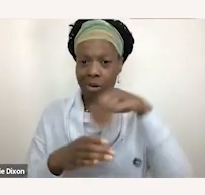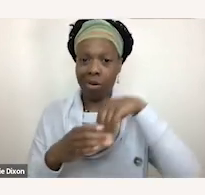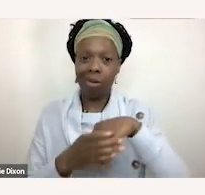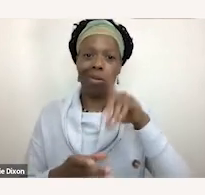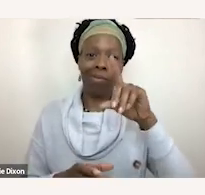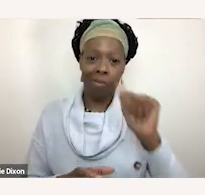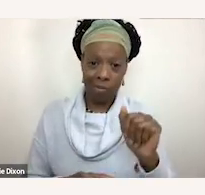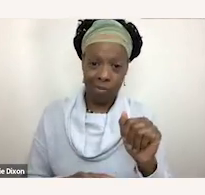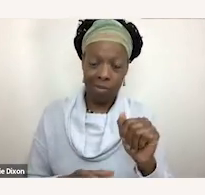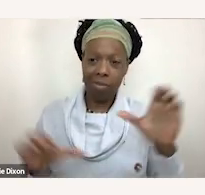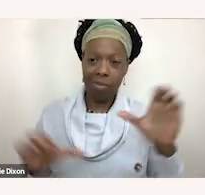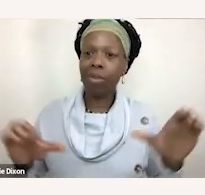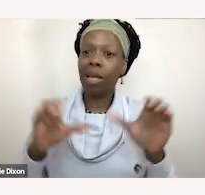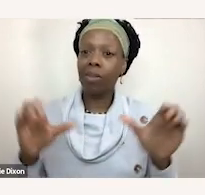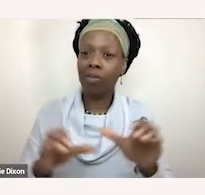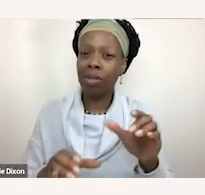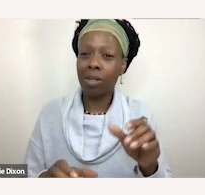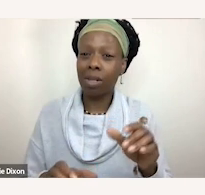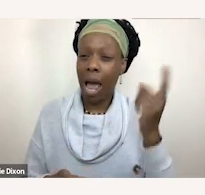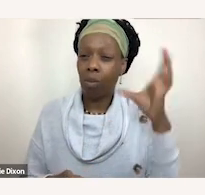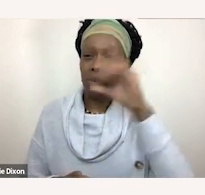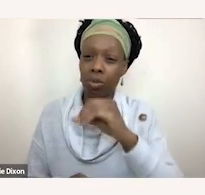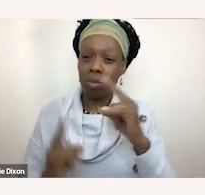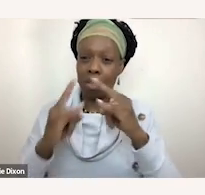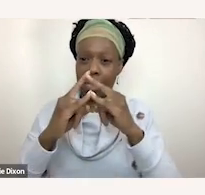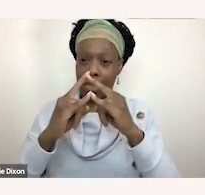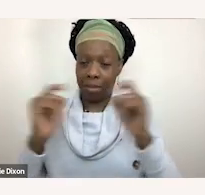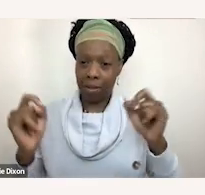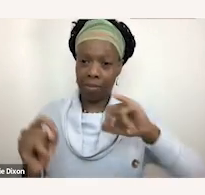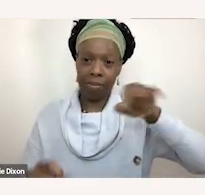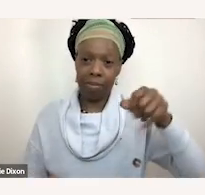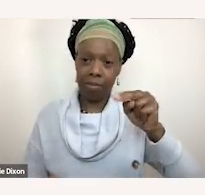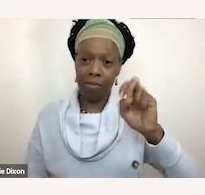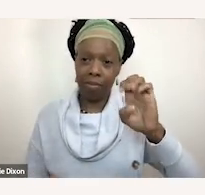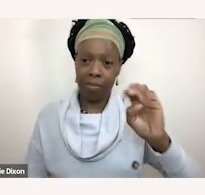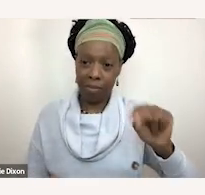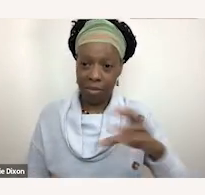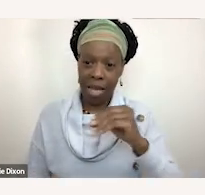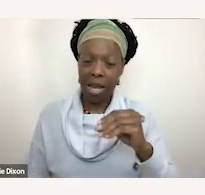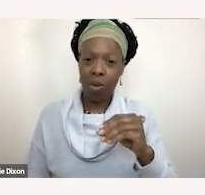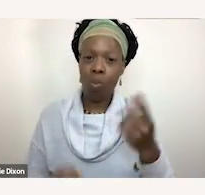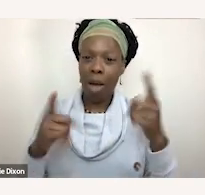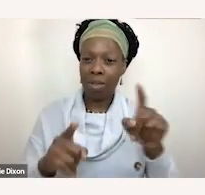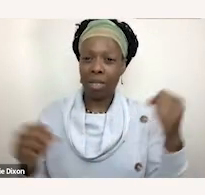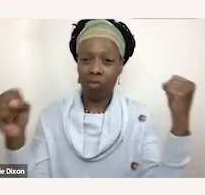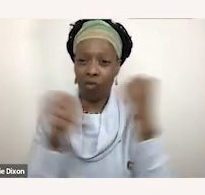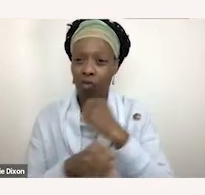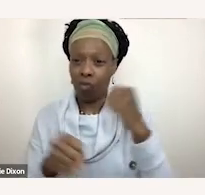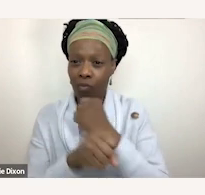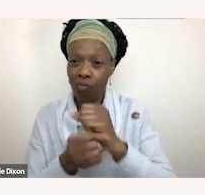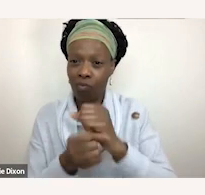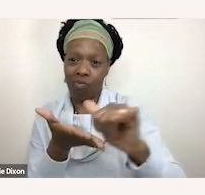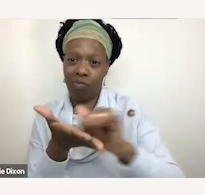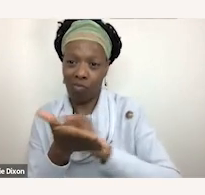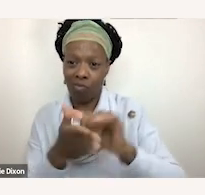activism probably at camp janet and then she also actually fought the new york department of education